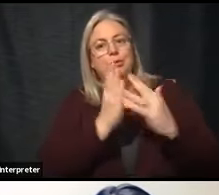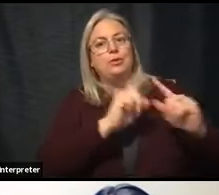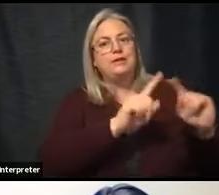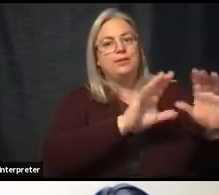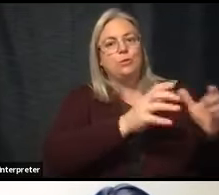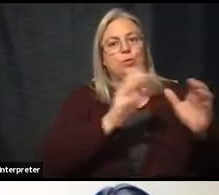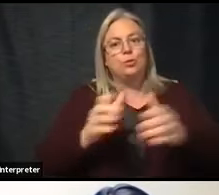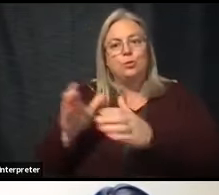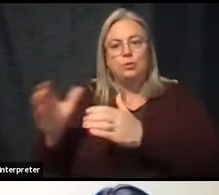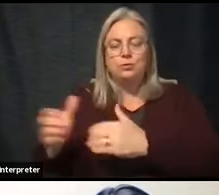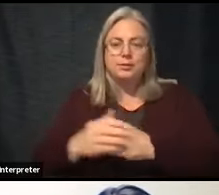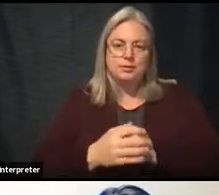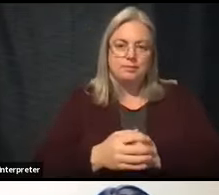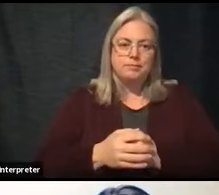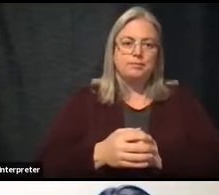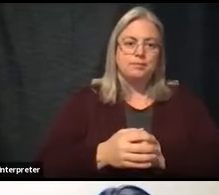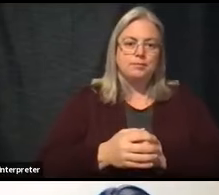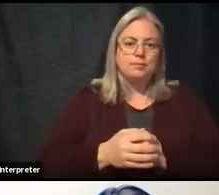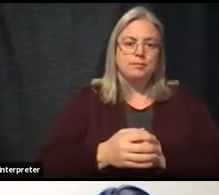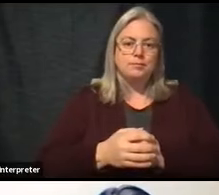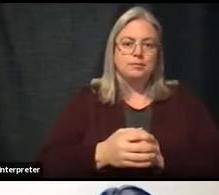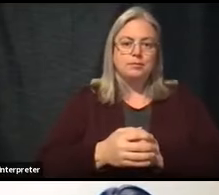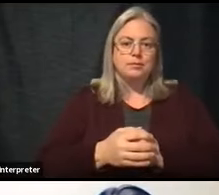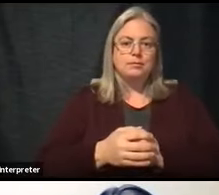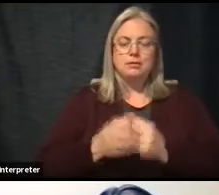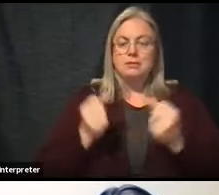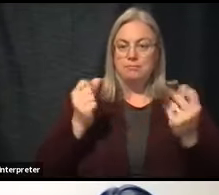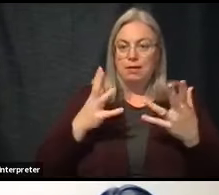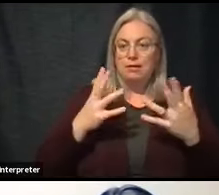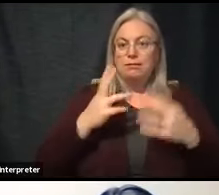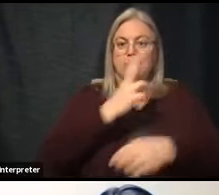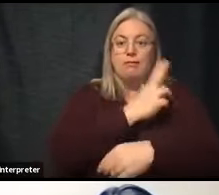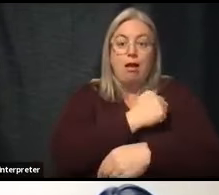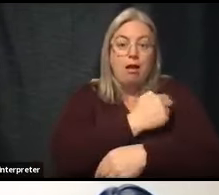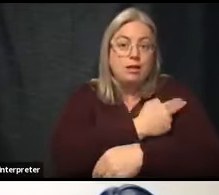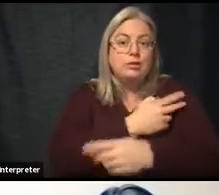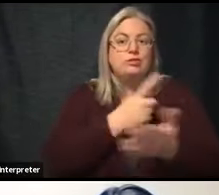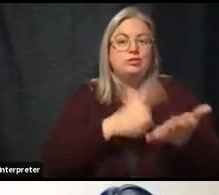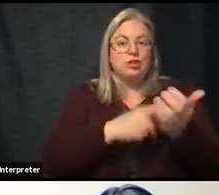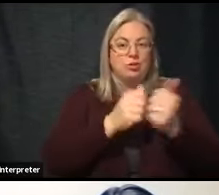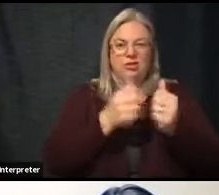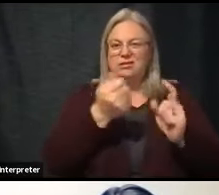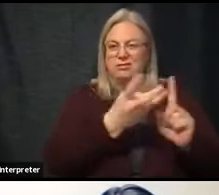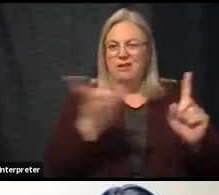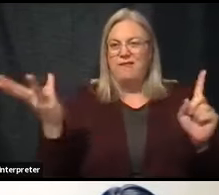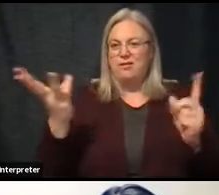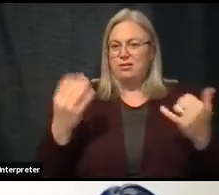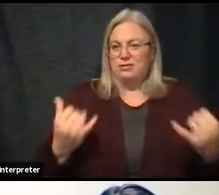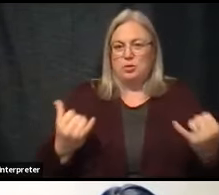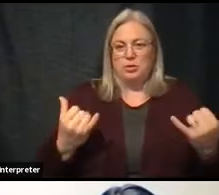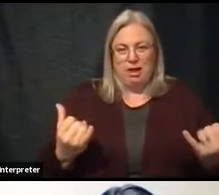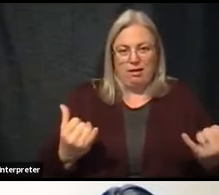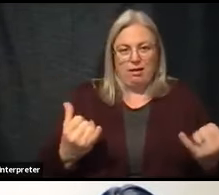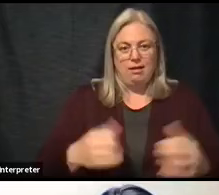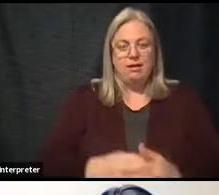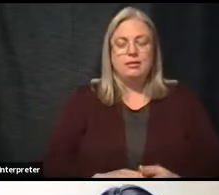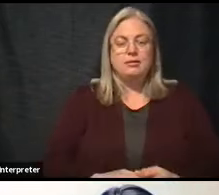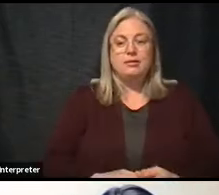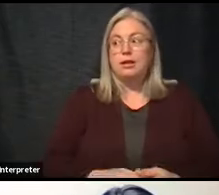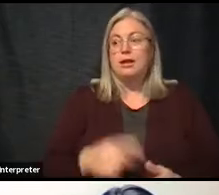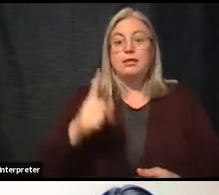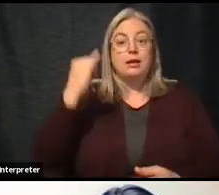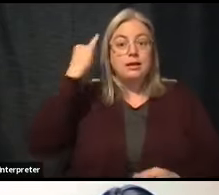quite a few of our health systems today. And just like we are, the idea